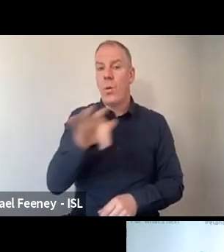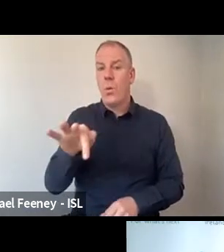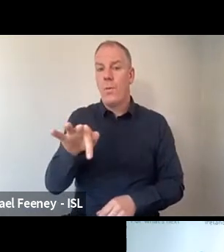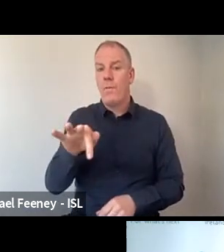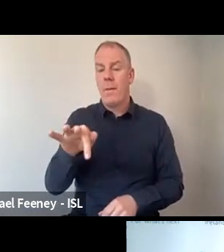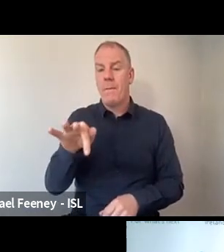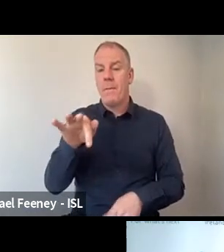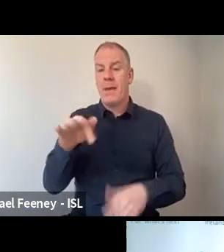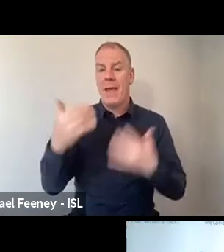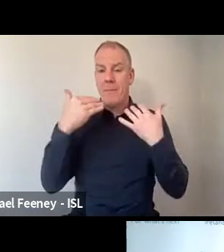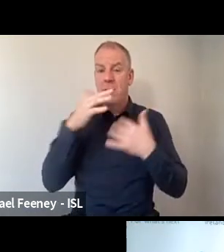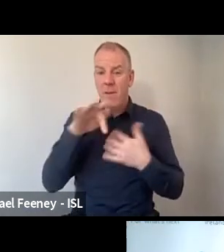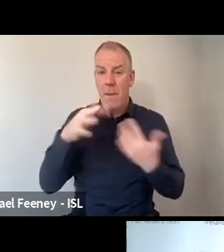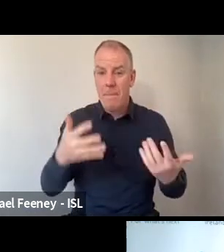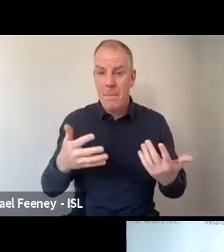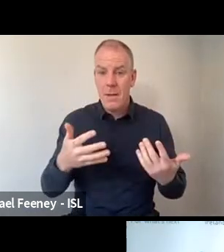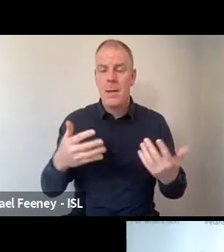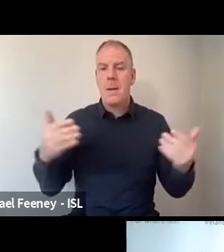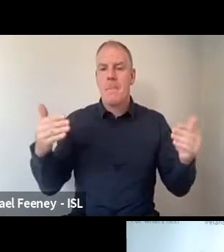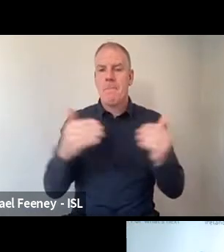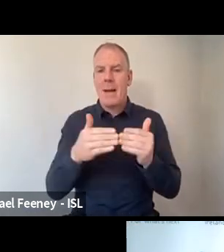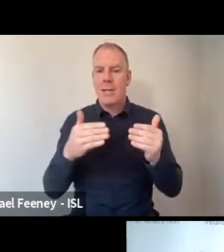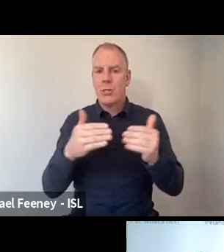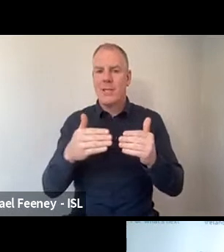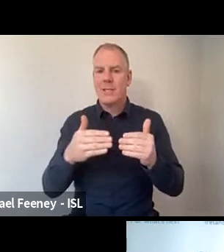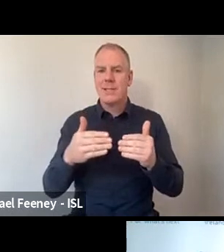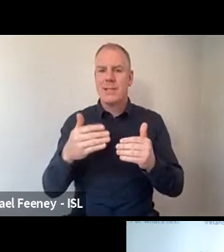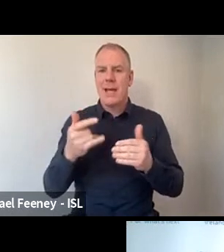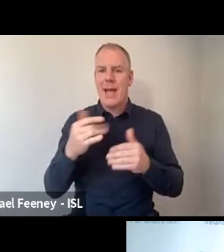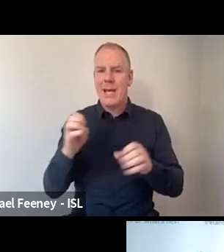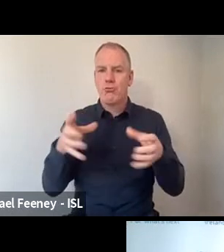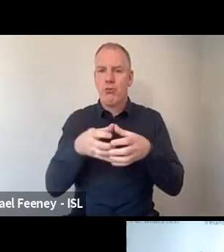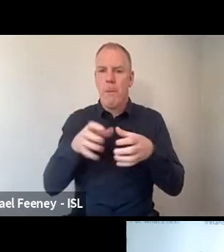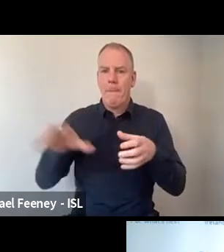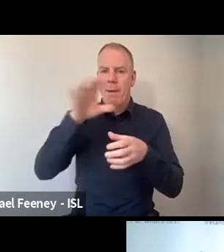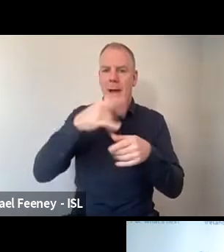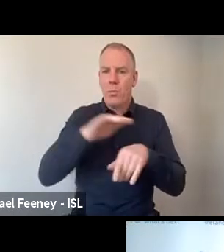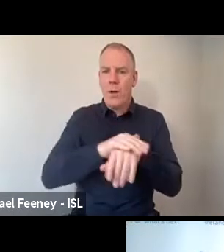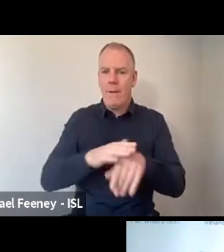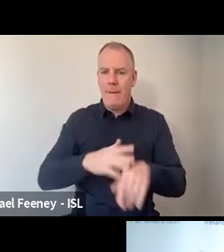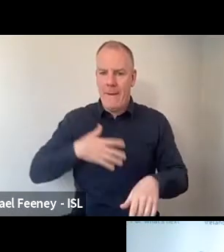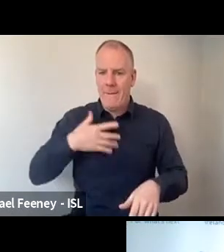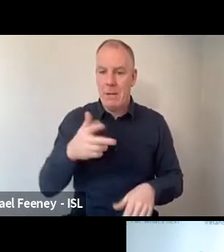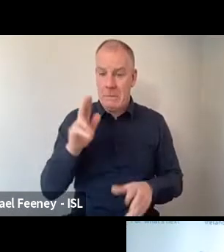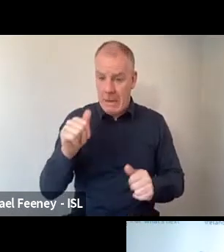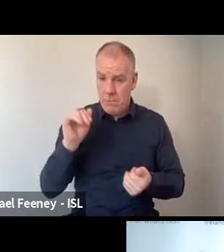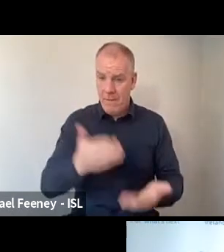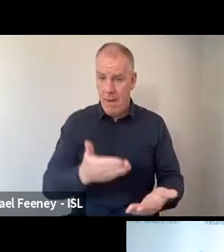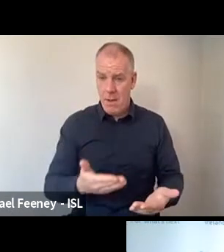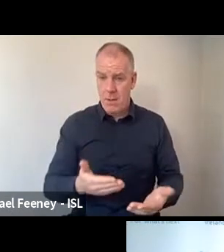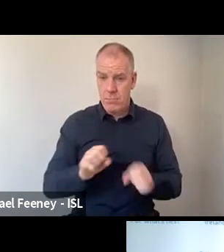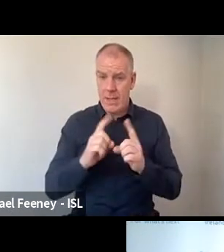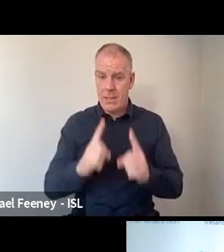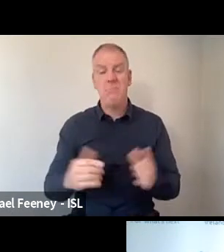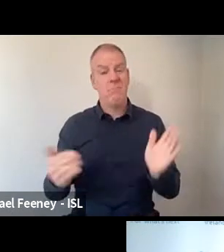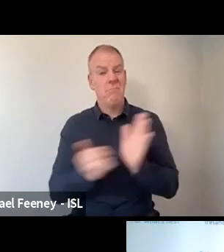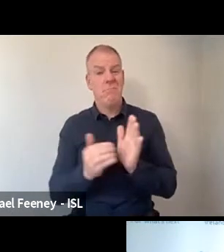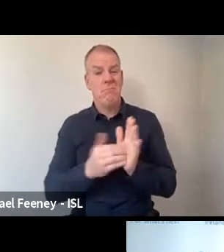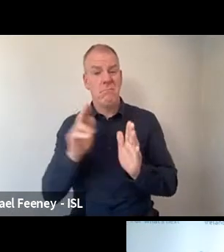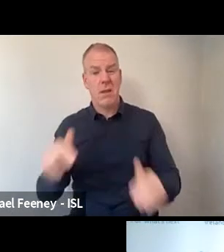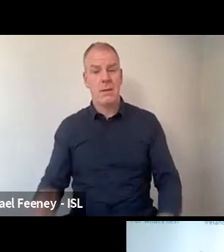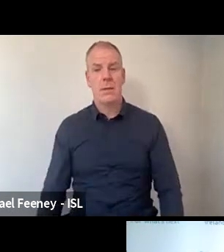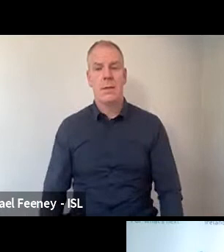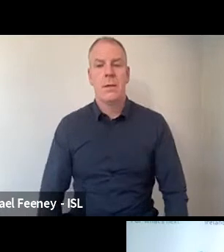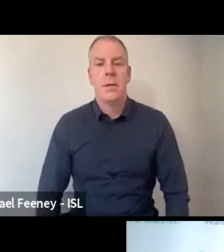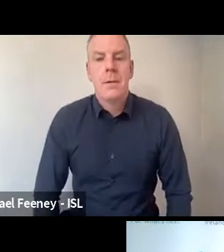and corresponding demographics of Ireland? And in other words, age and location? Yeah, I mean, we're